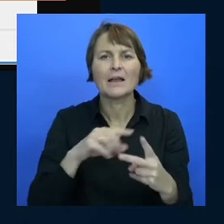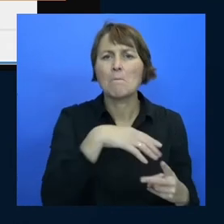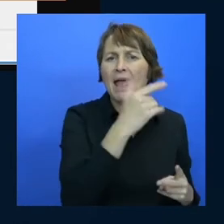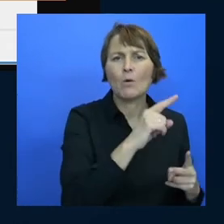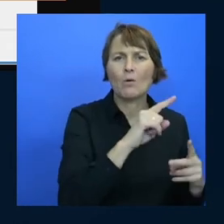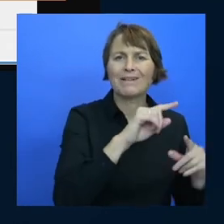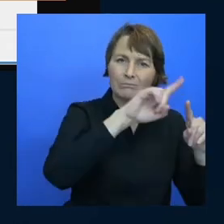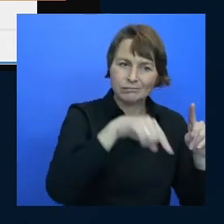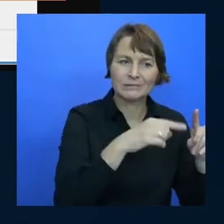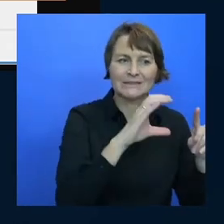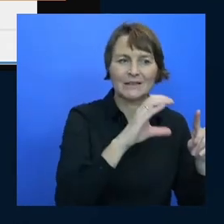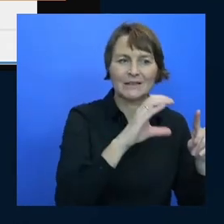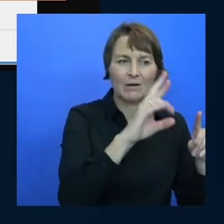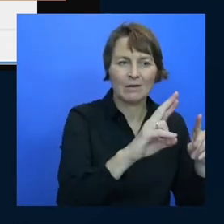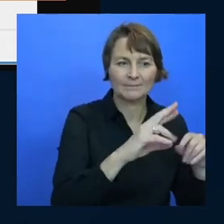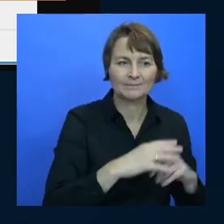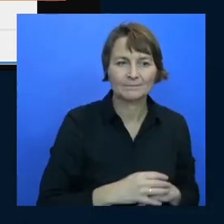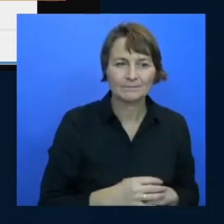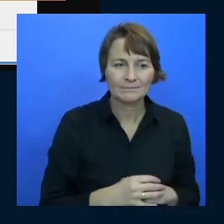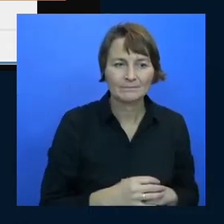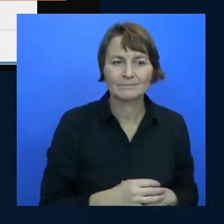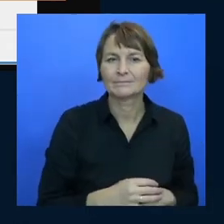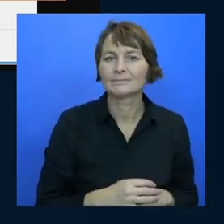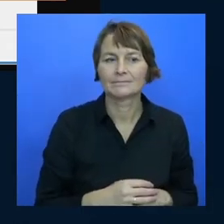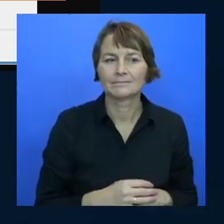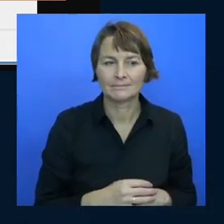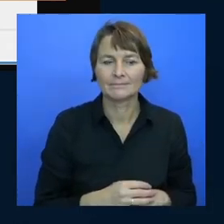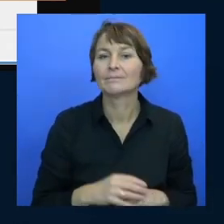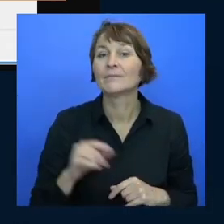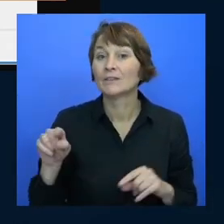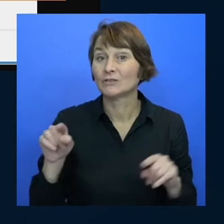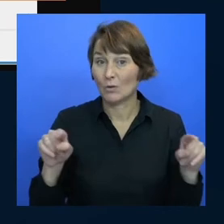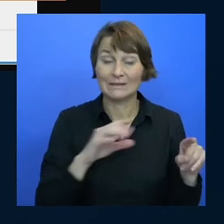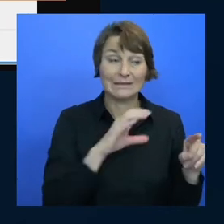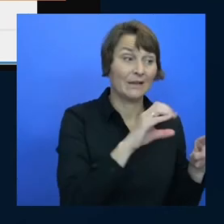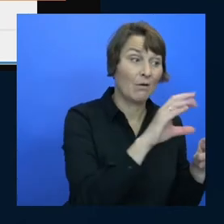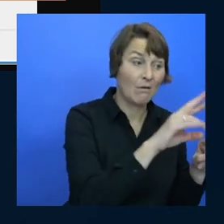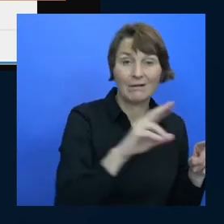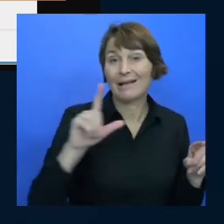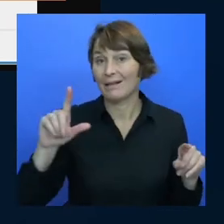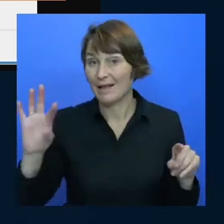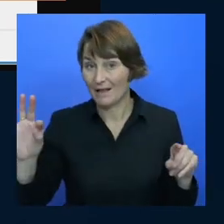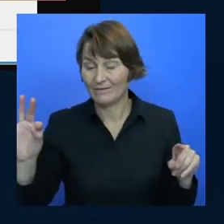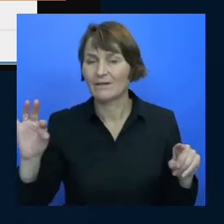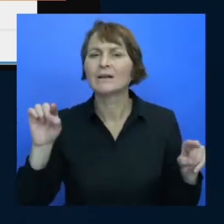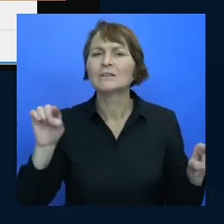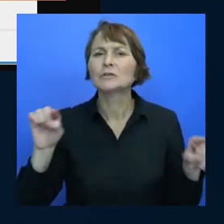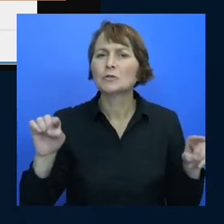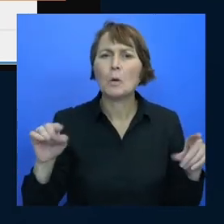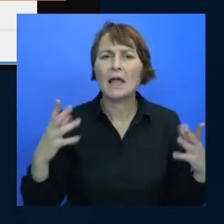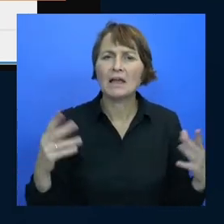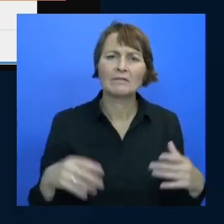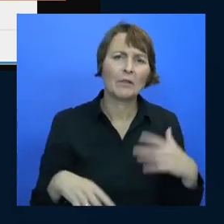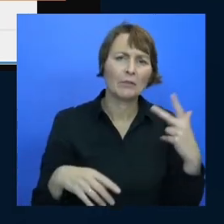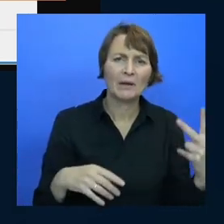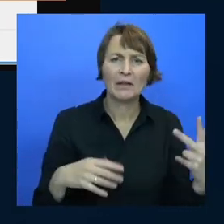because none of them could agree because if you have a standard and then you have three standards and then you have a hundred standards and you all